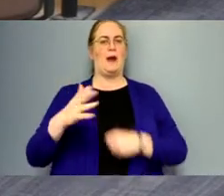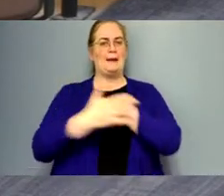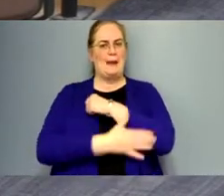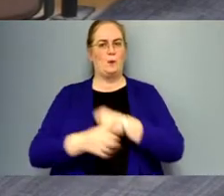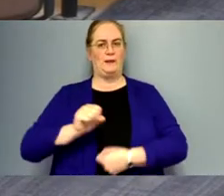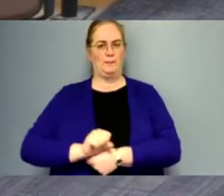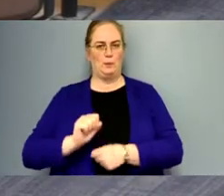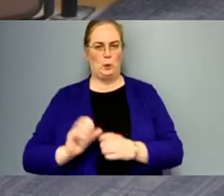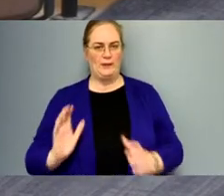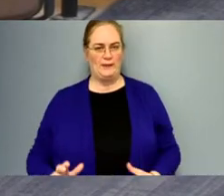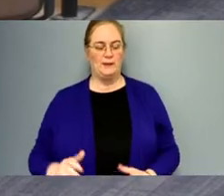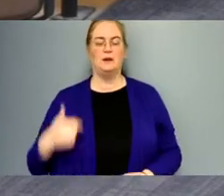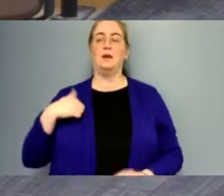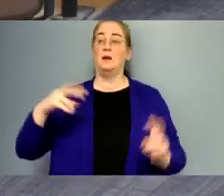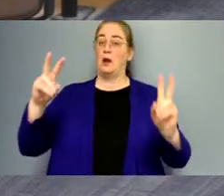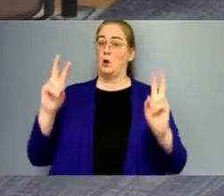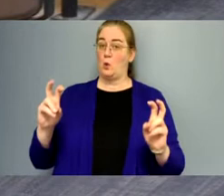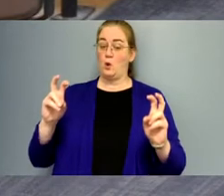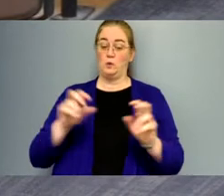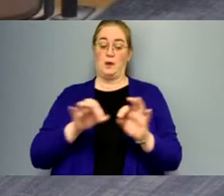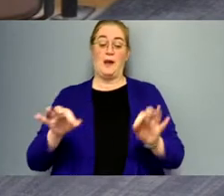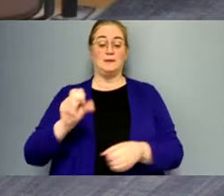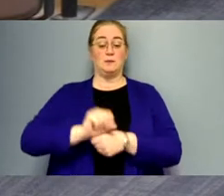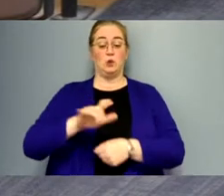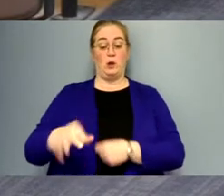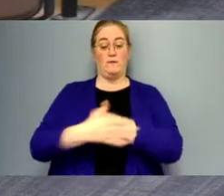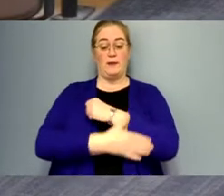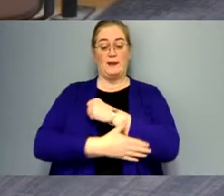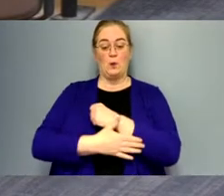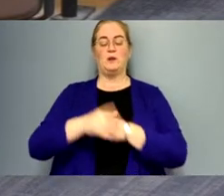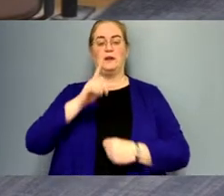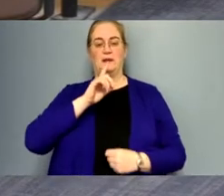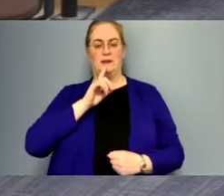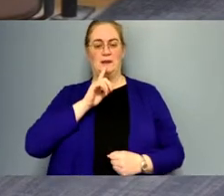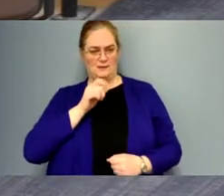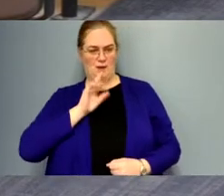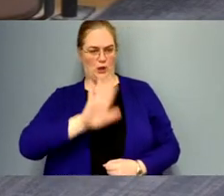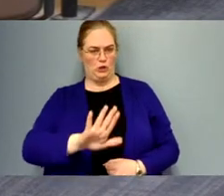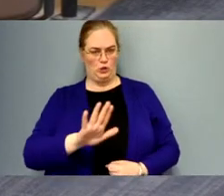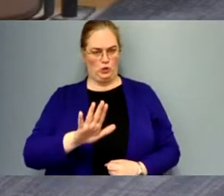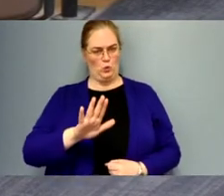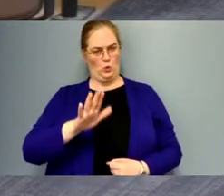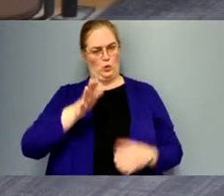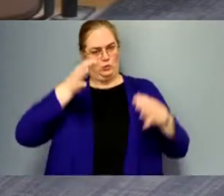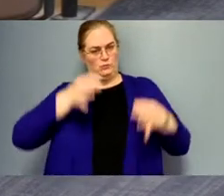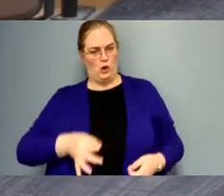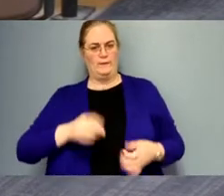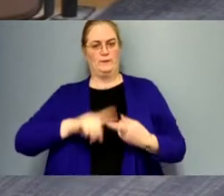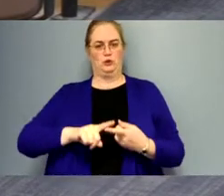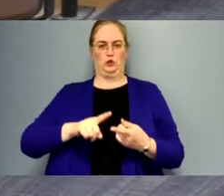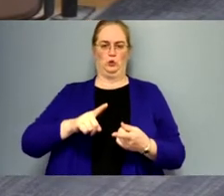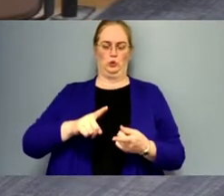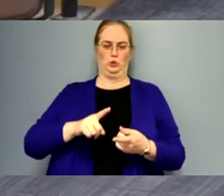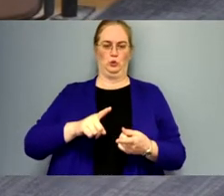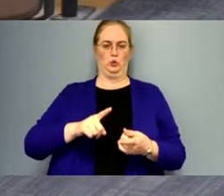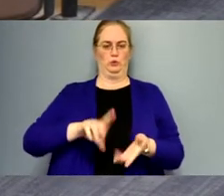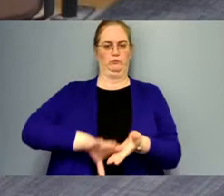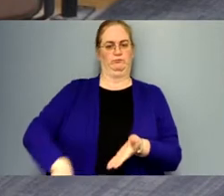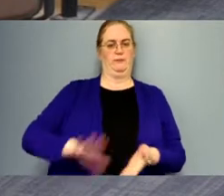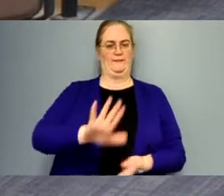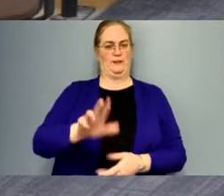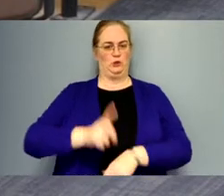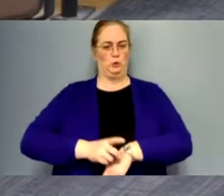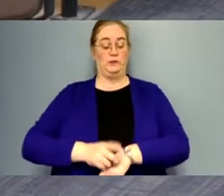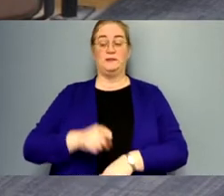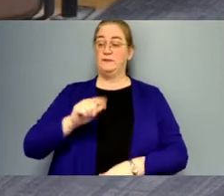employee I quote as an employee of the county is it is not your prerogative to relieve him of his duties if